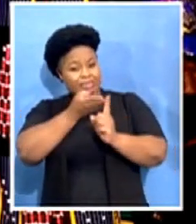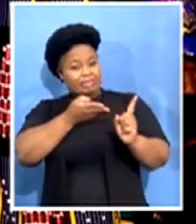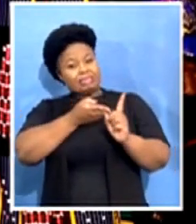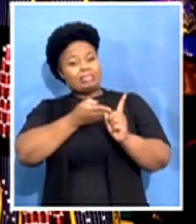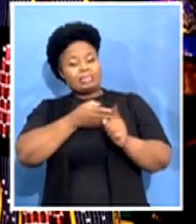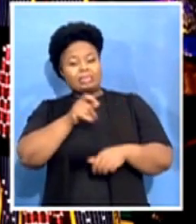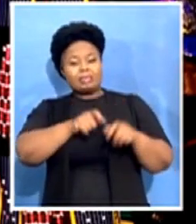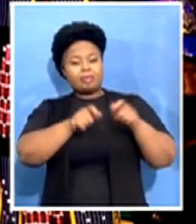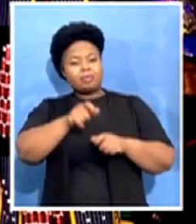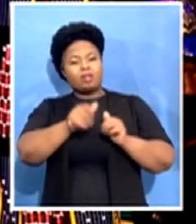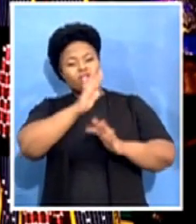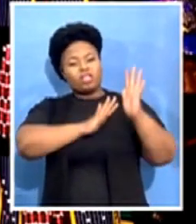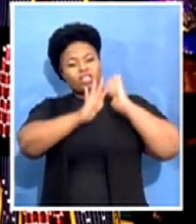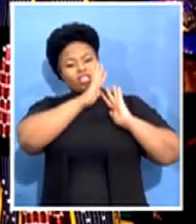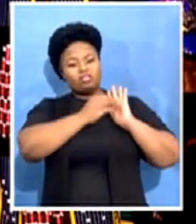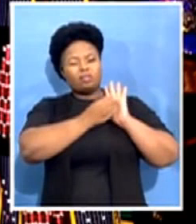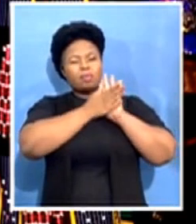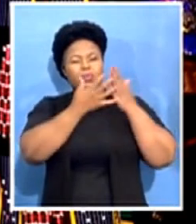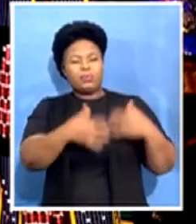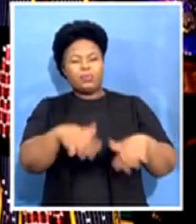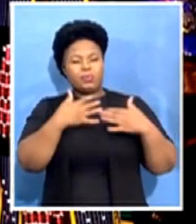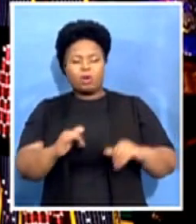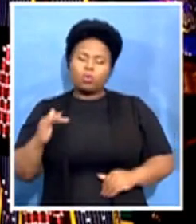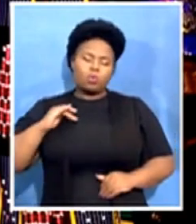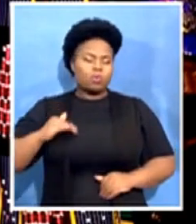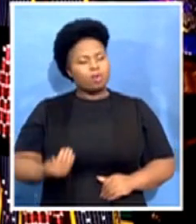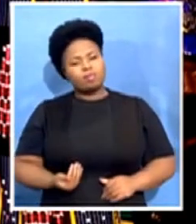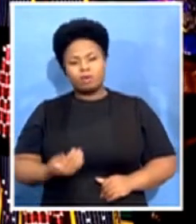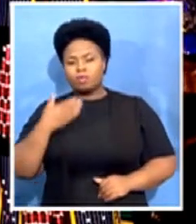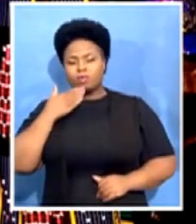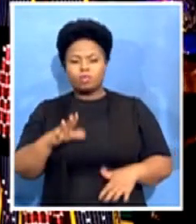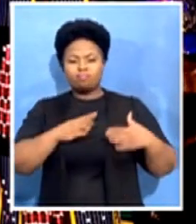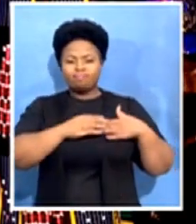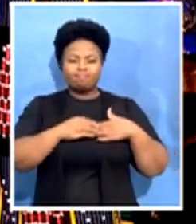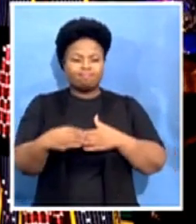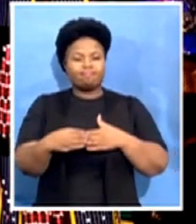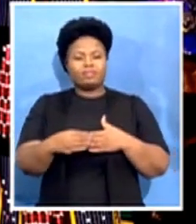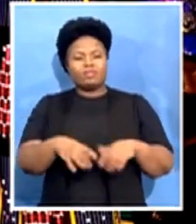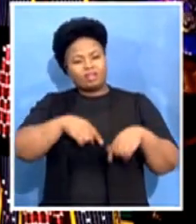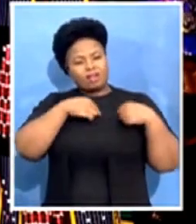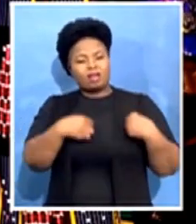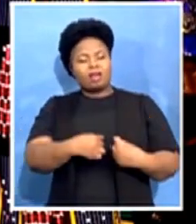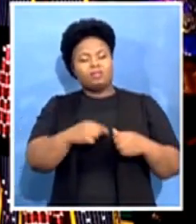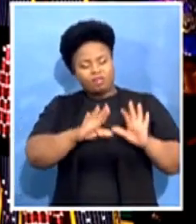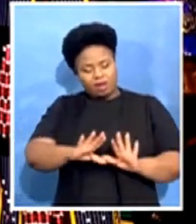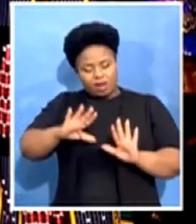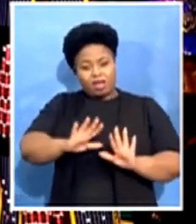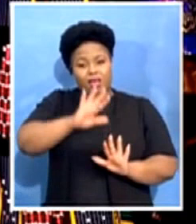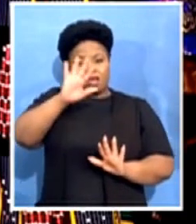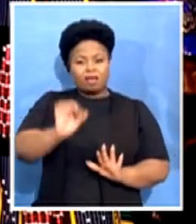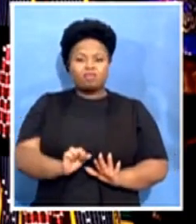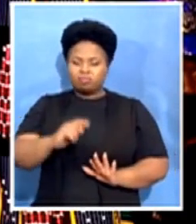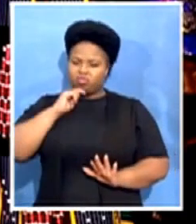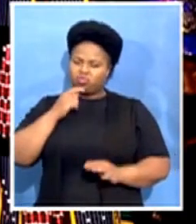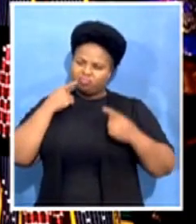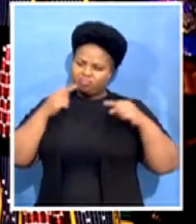phenomenal women who shaped the heart of our continent can declare that